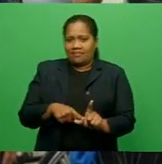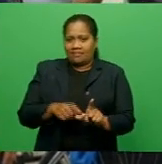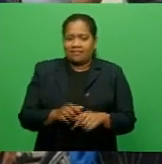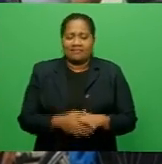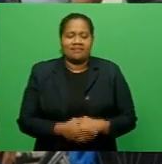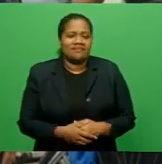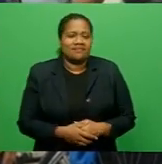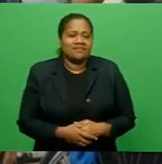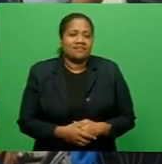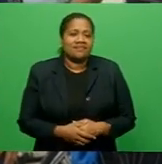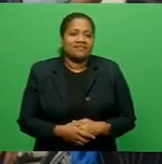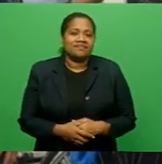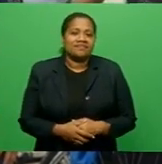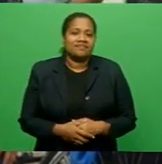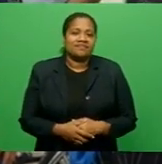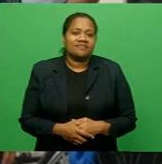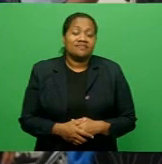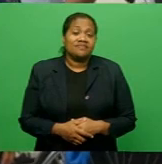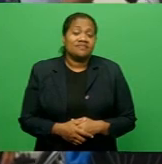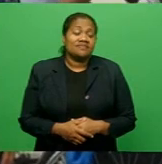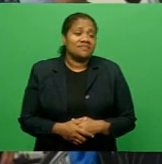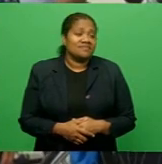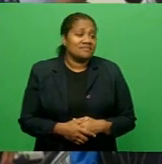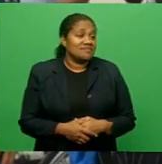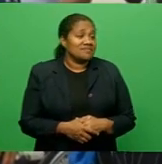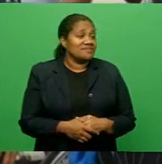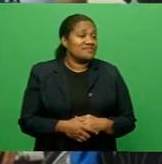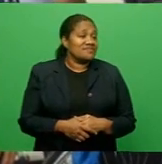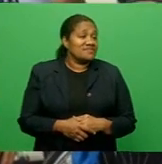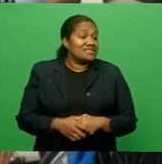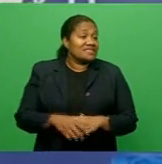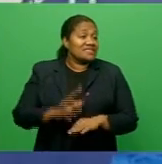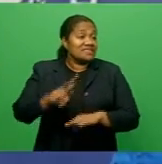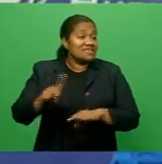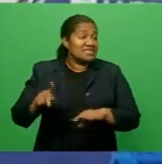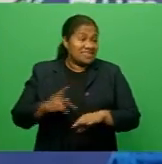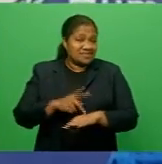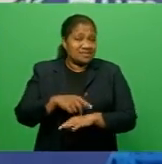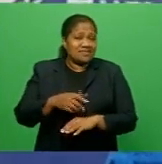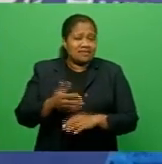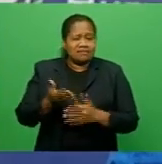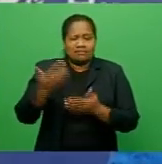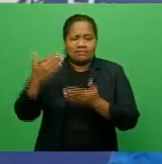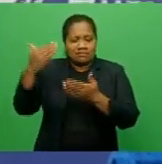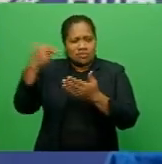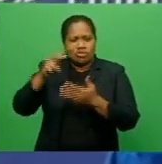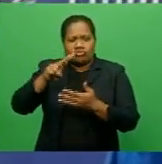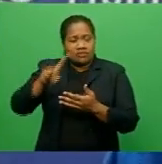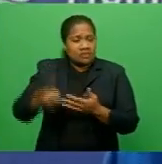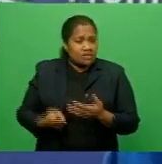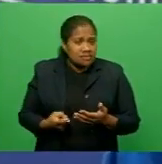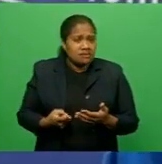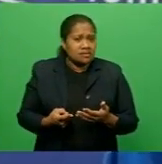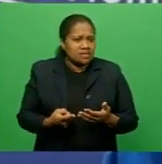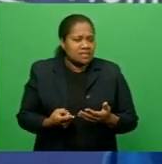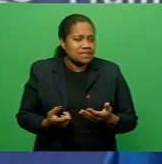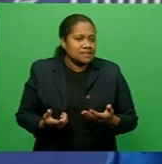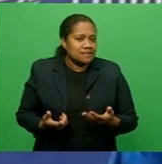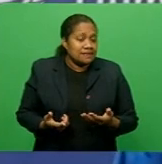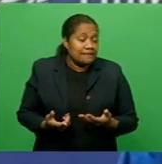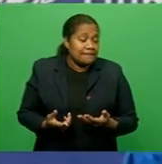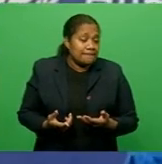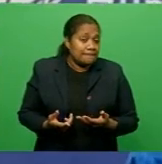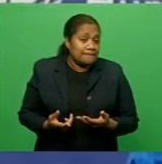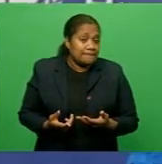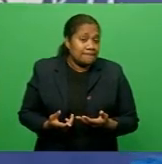started working in the Pacific back in 2000, in Fiji in particular, disability didn't